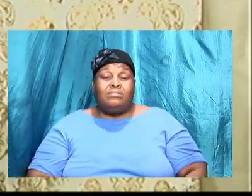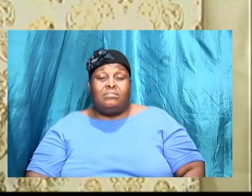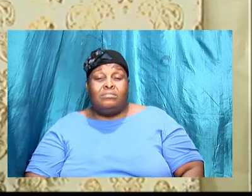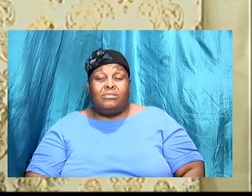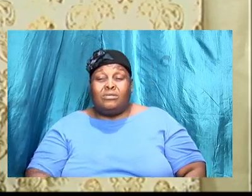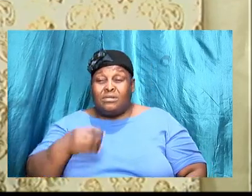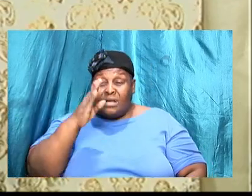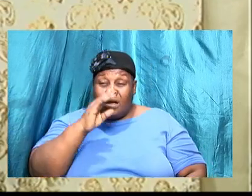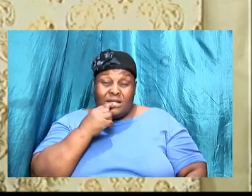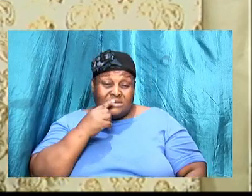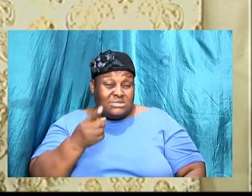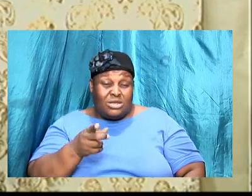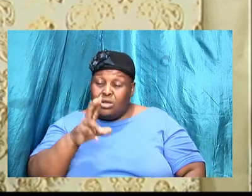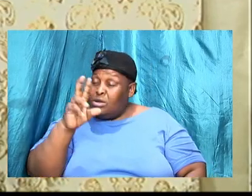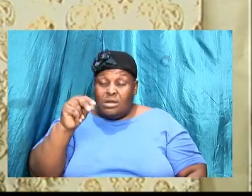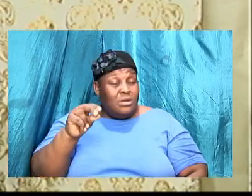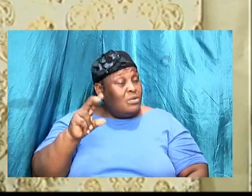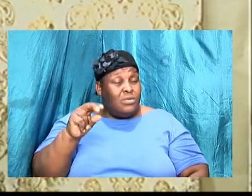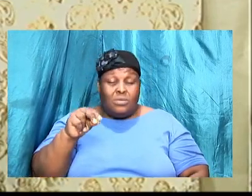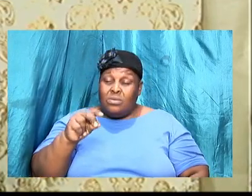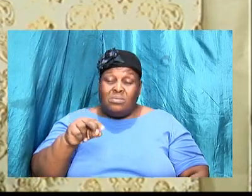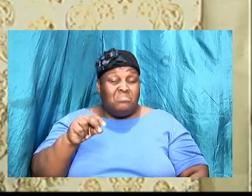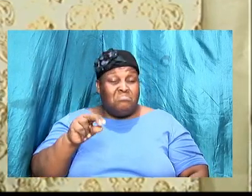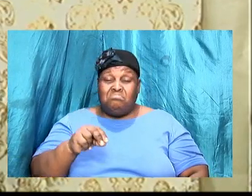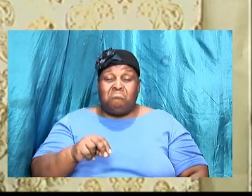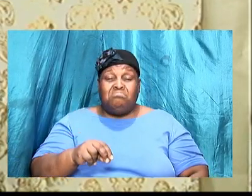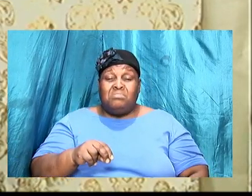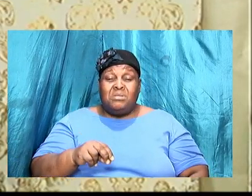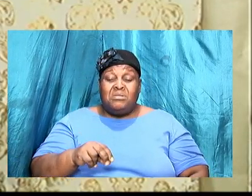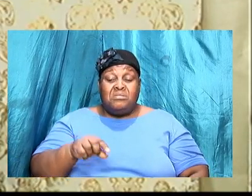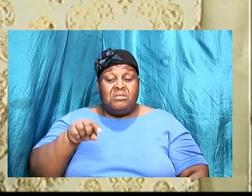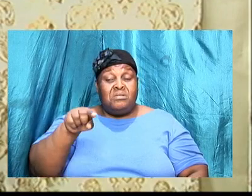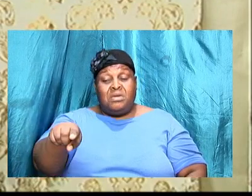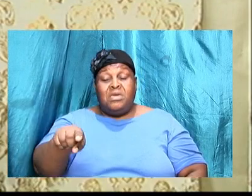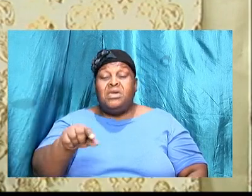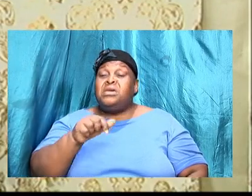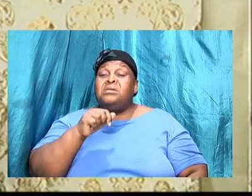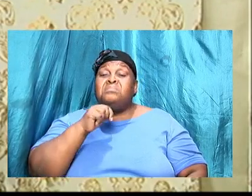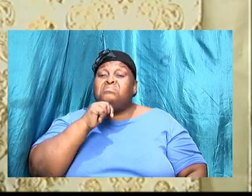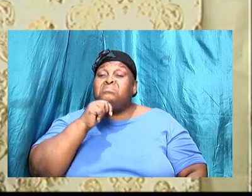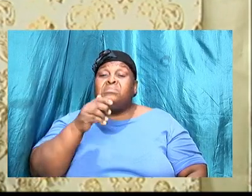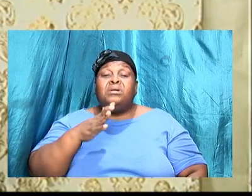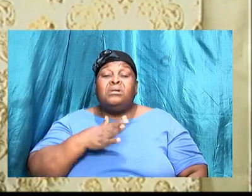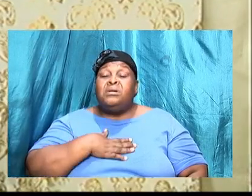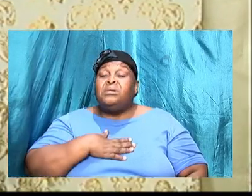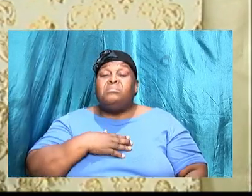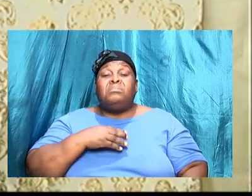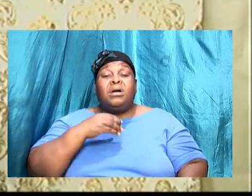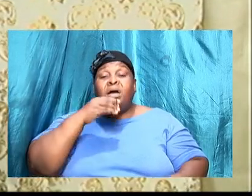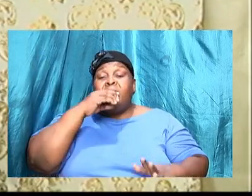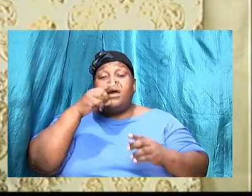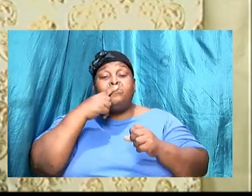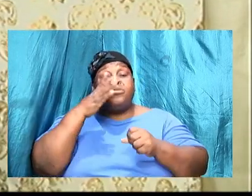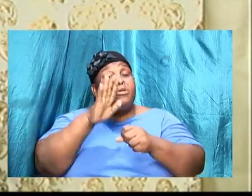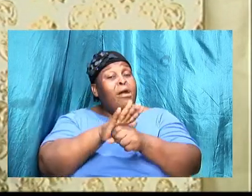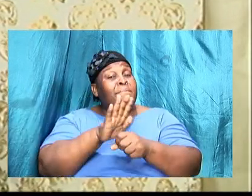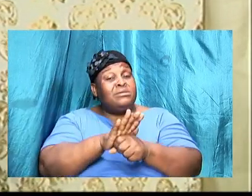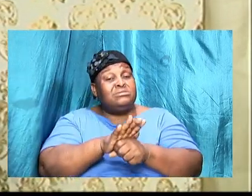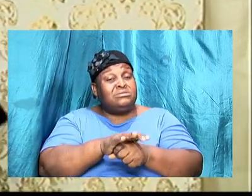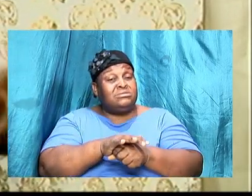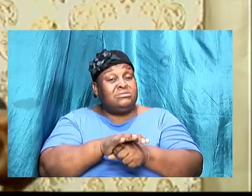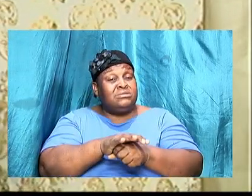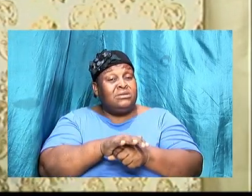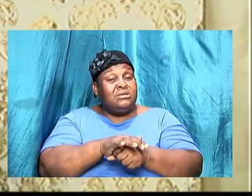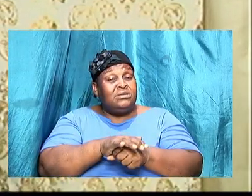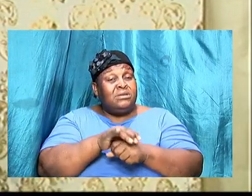establish my covenant with, but the person that I will establish my covenant with is that seed that will come